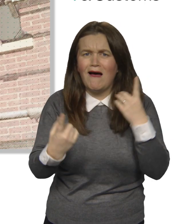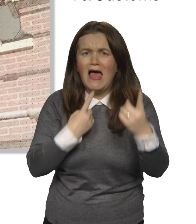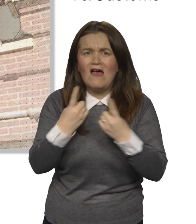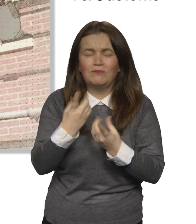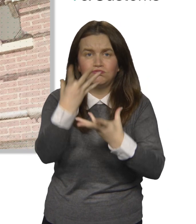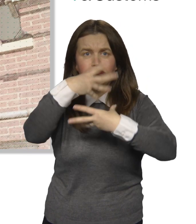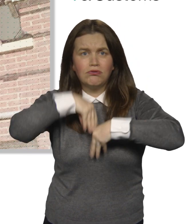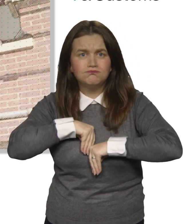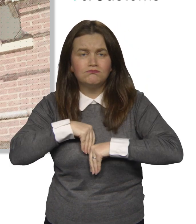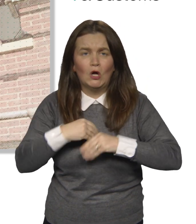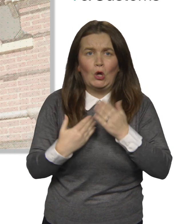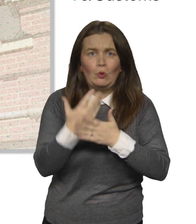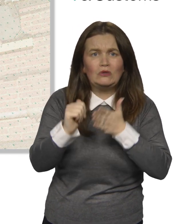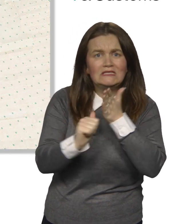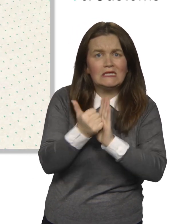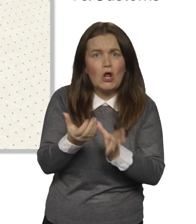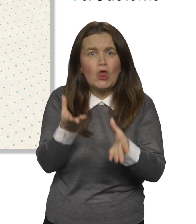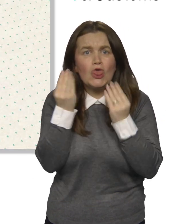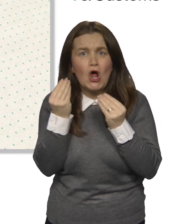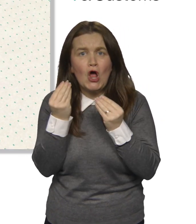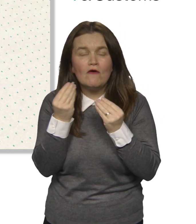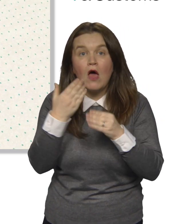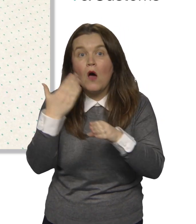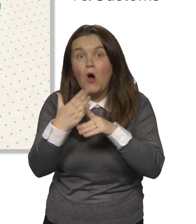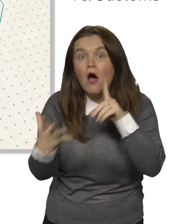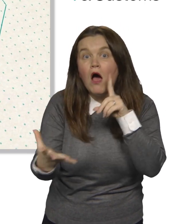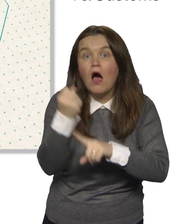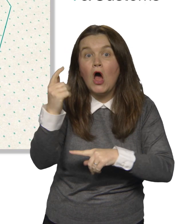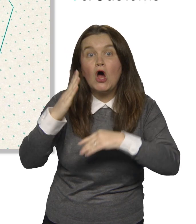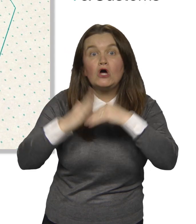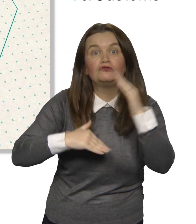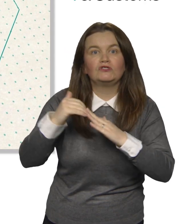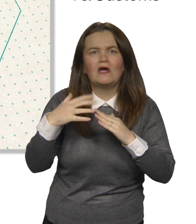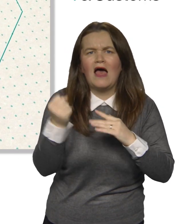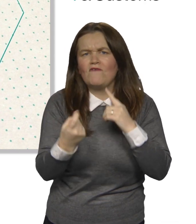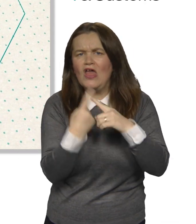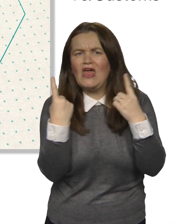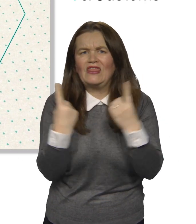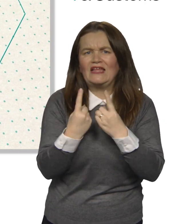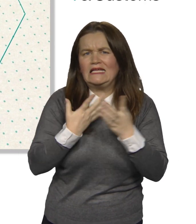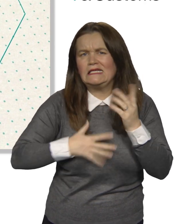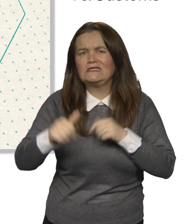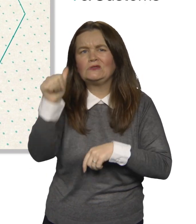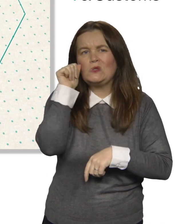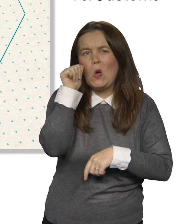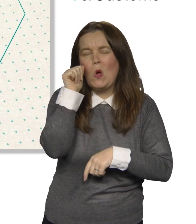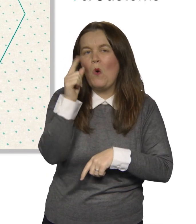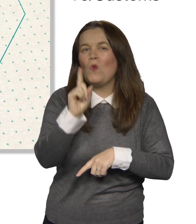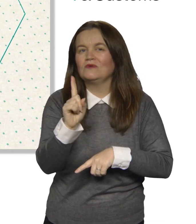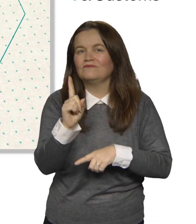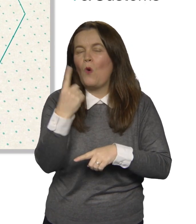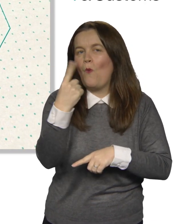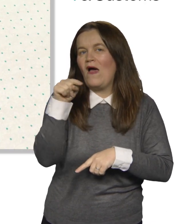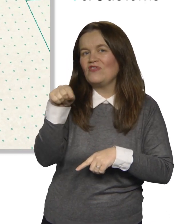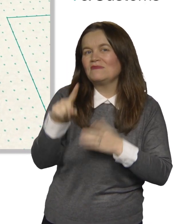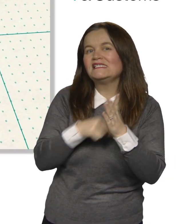in and new skills to learn. But to work successfully in construction, there are other things you'll need to know about, and one of them is tax.